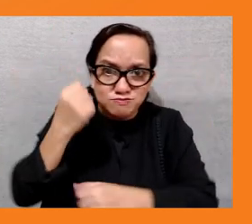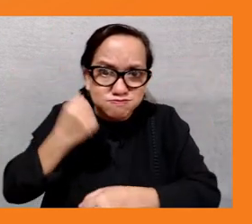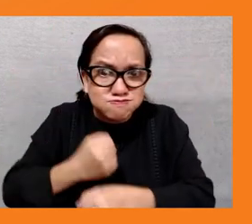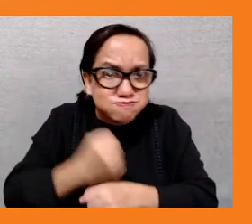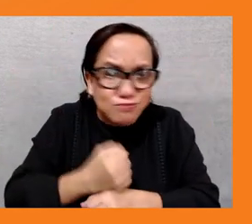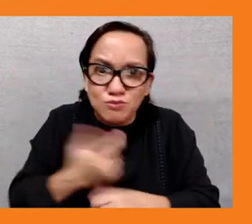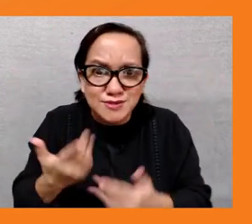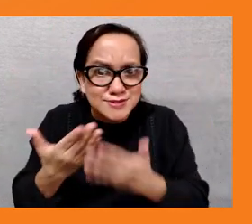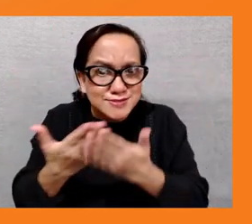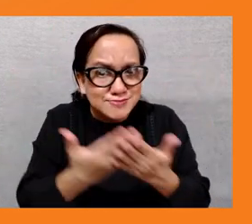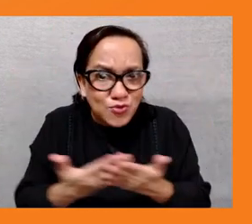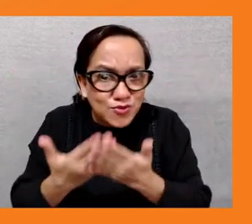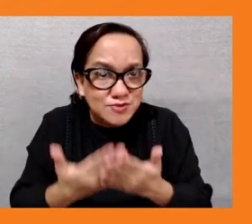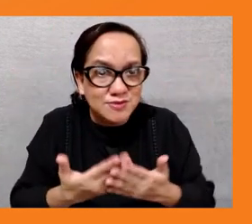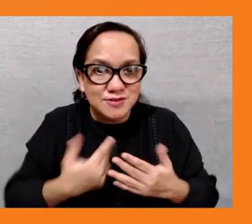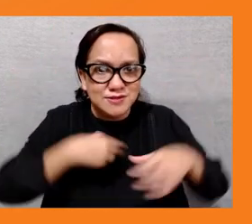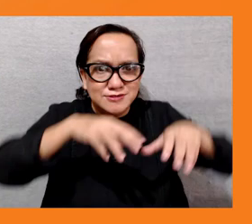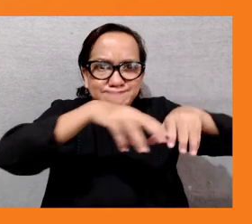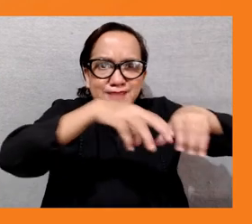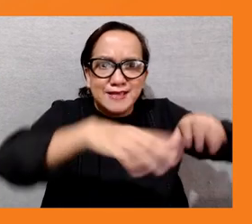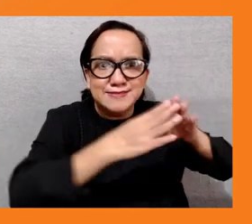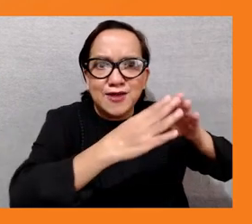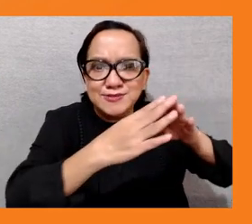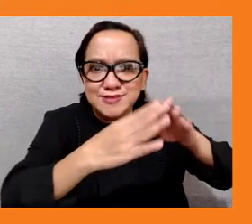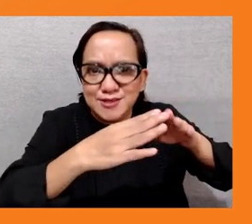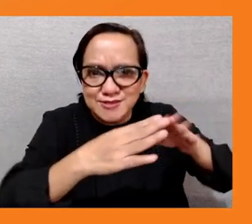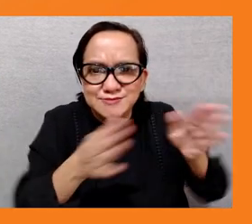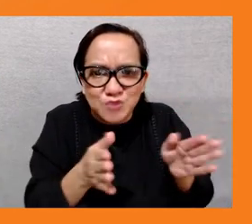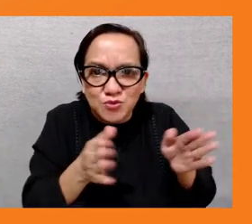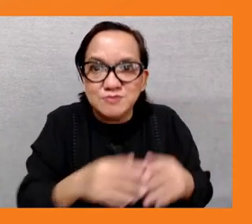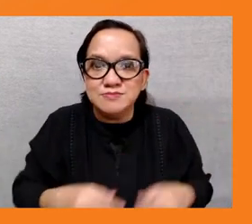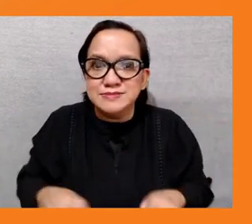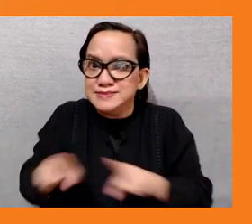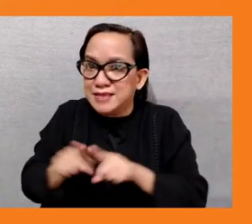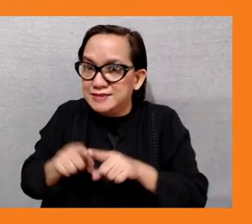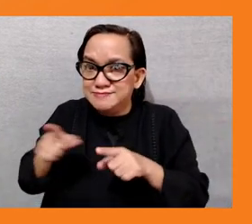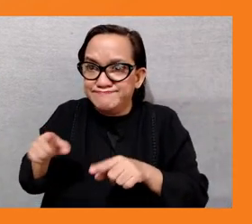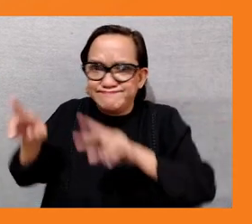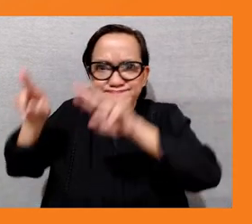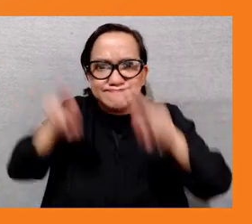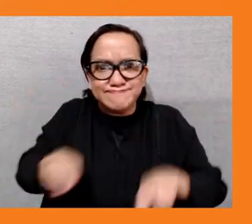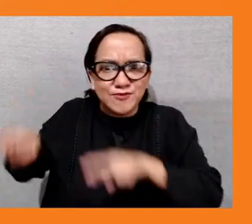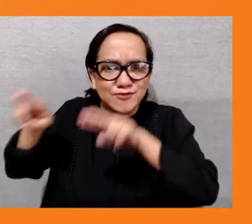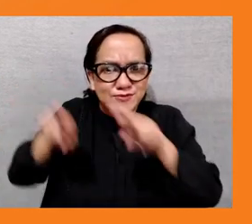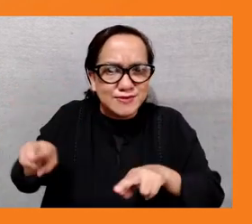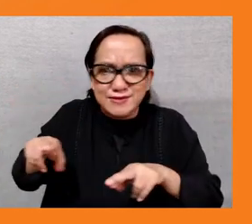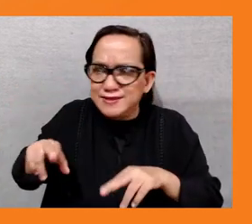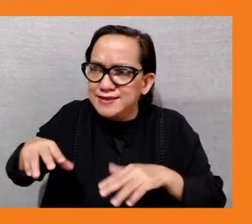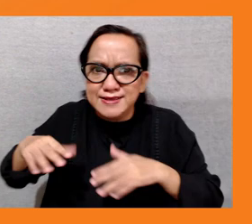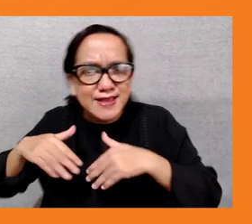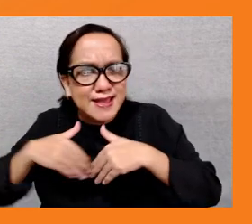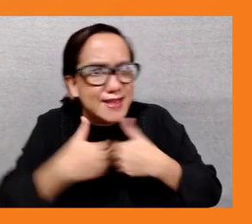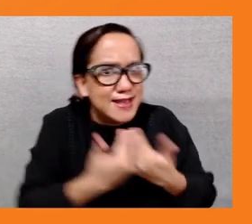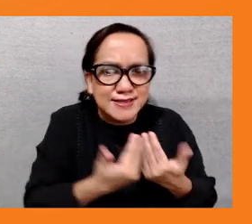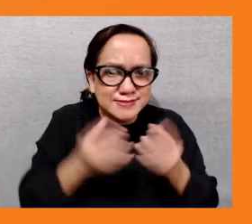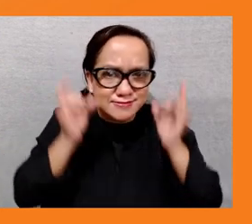sustainable use of natural resources and disaster risk mapping timor-lessed is considered as one of the